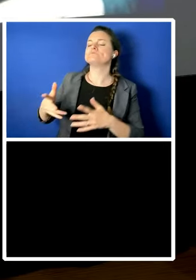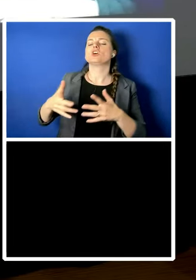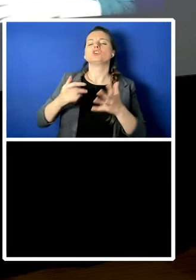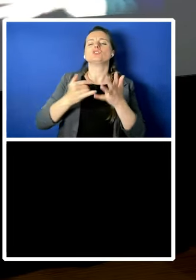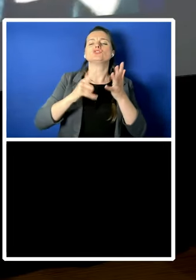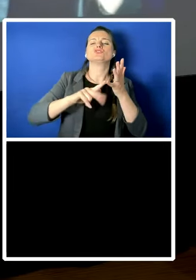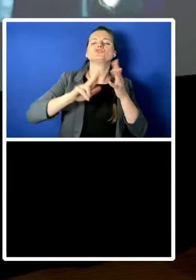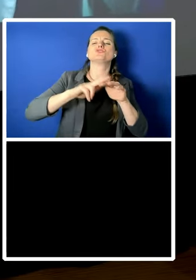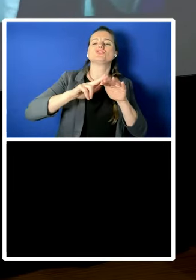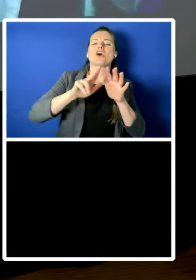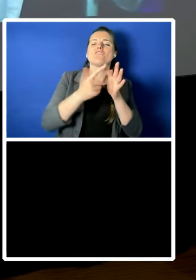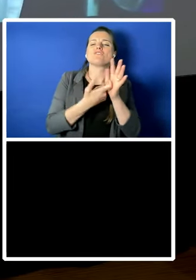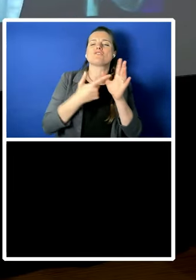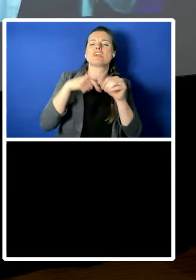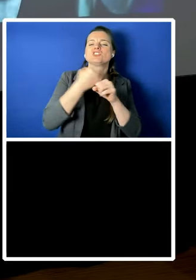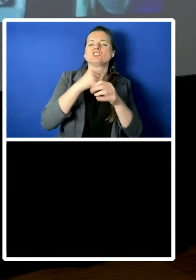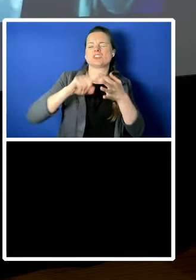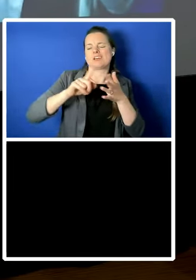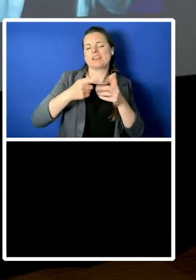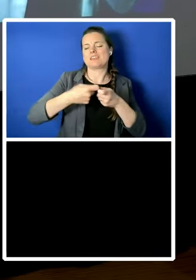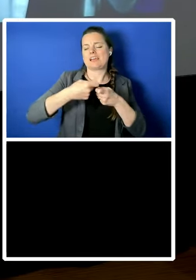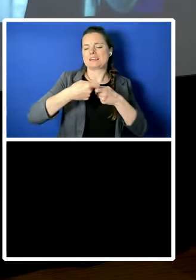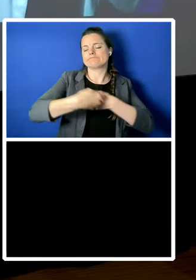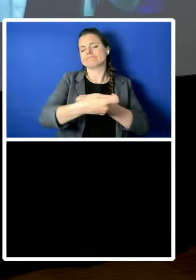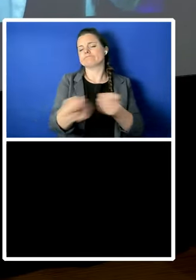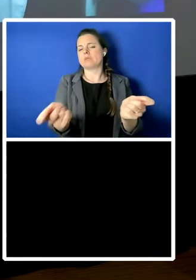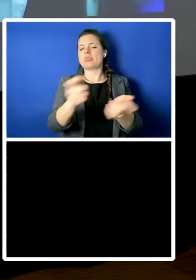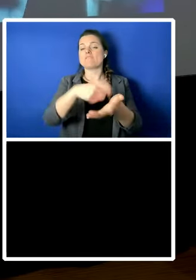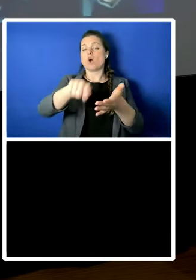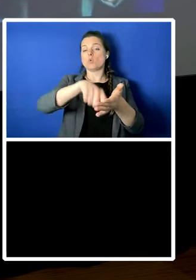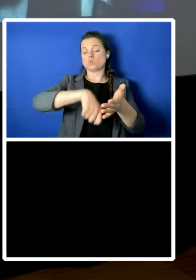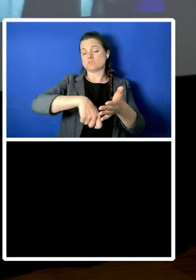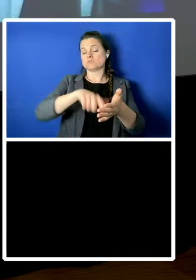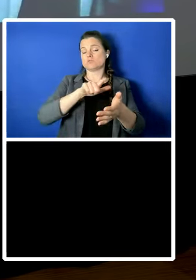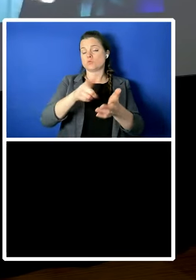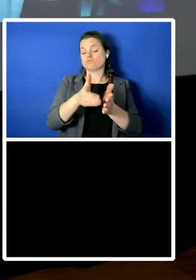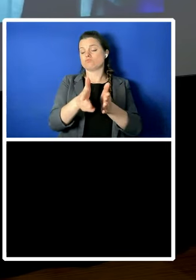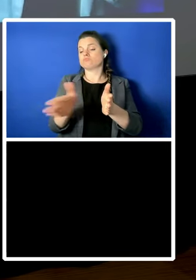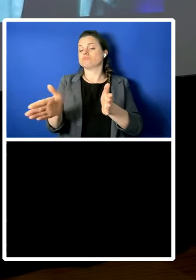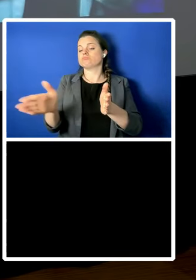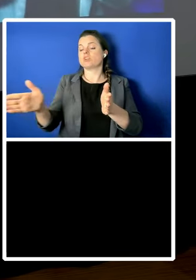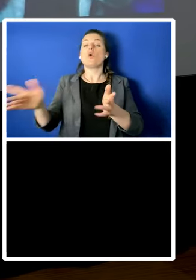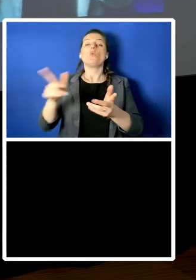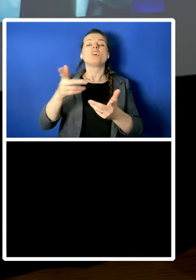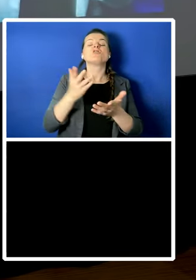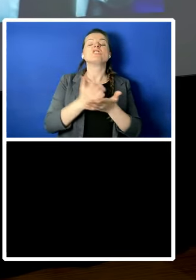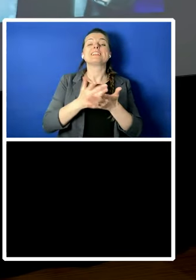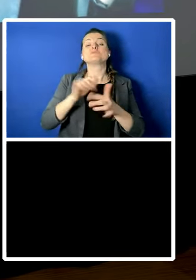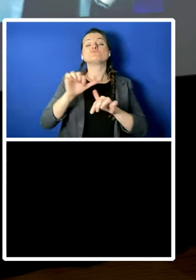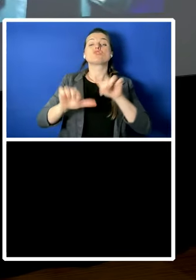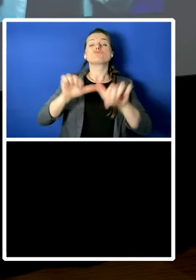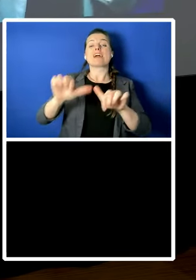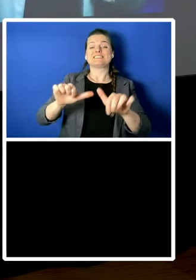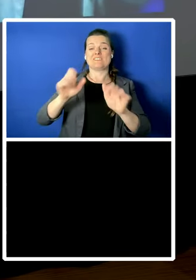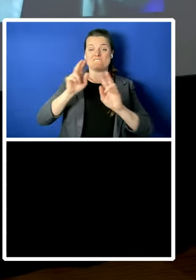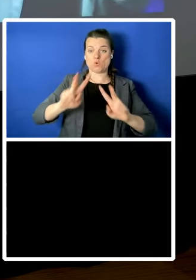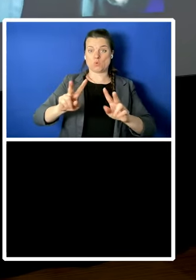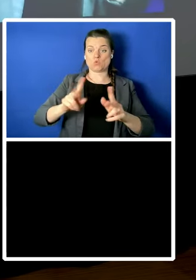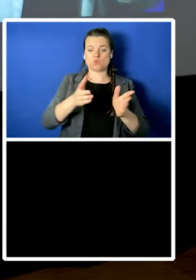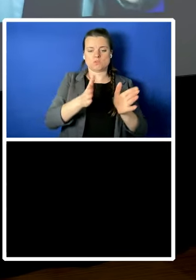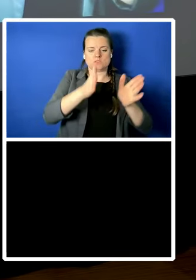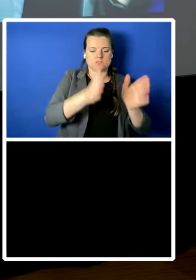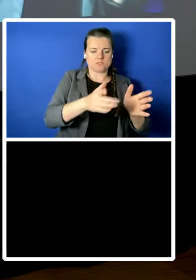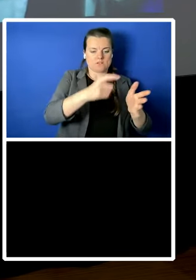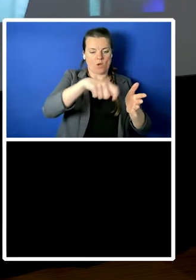um it's generally a progressive thing in my view to extend suffrage to more and more people um